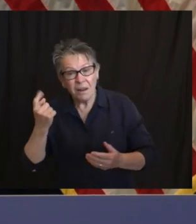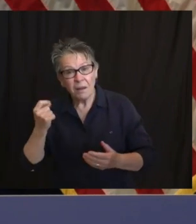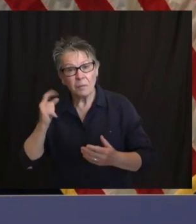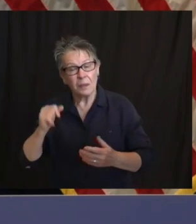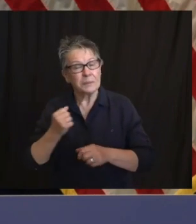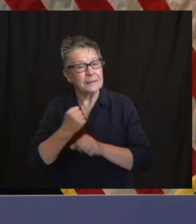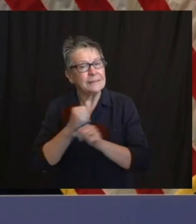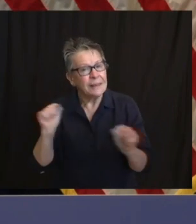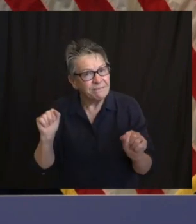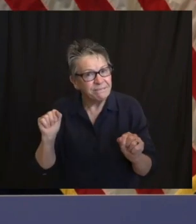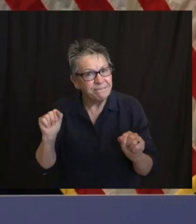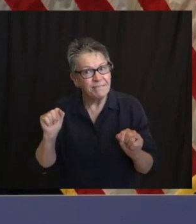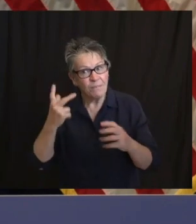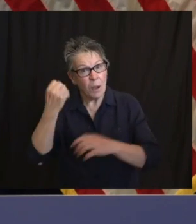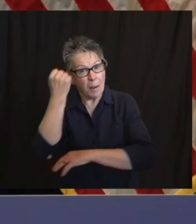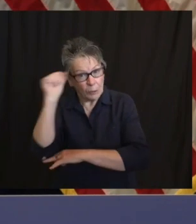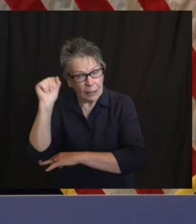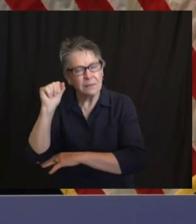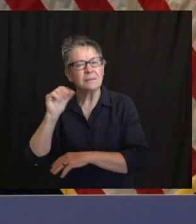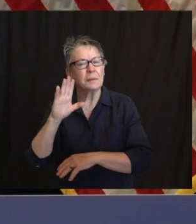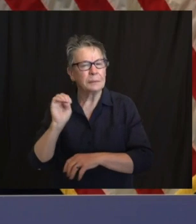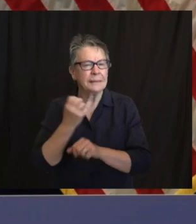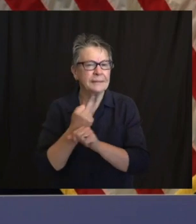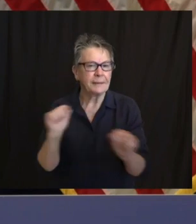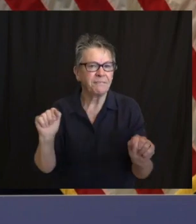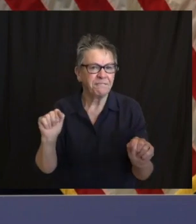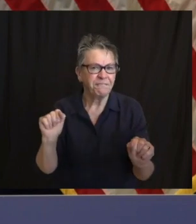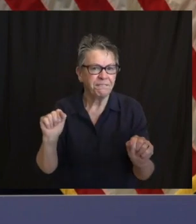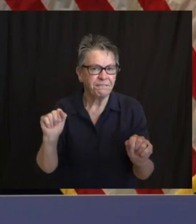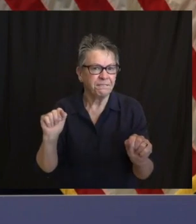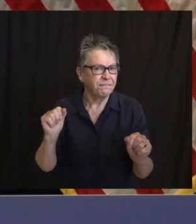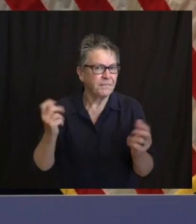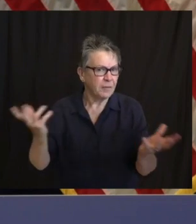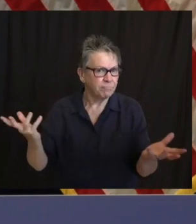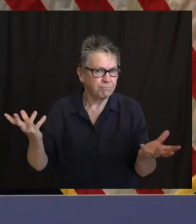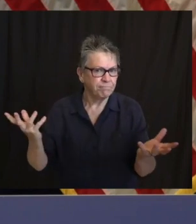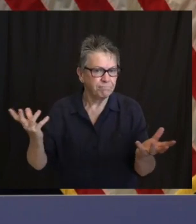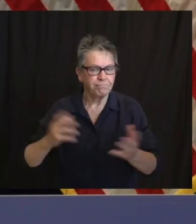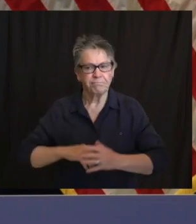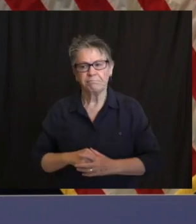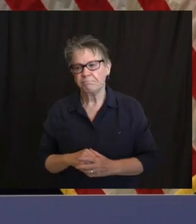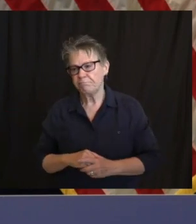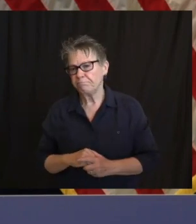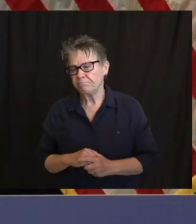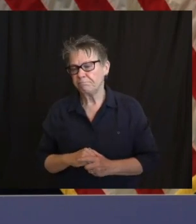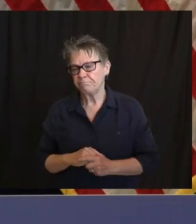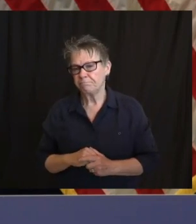That's a decision I would say in this particular instance I would leave to the individuals.